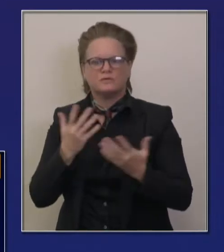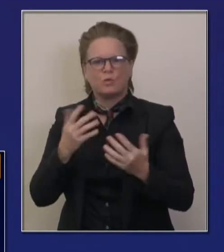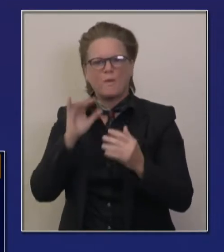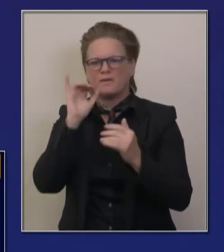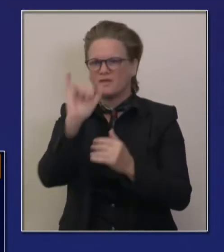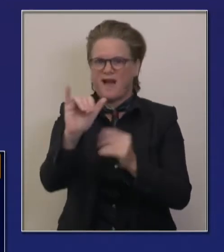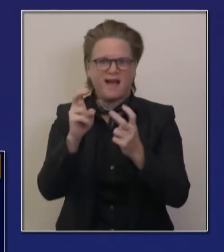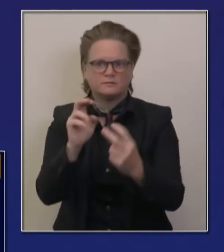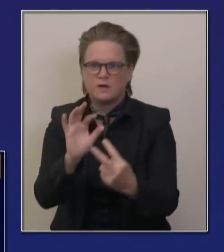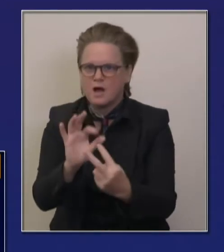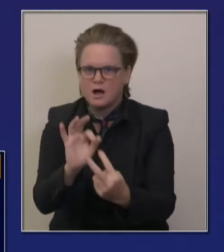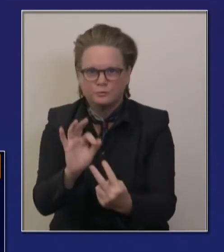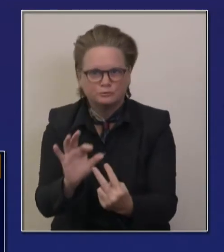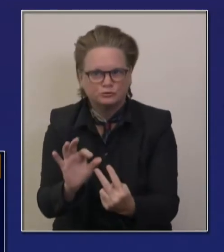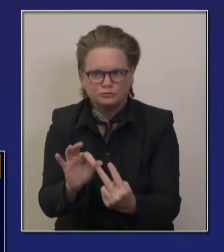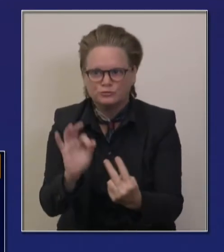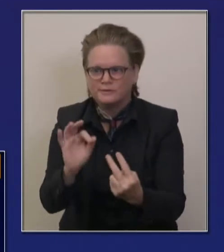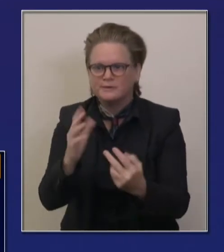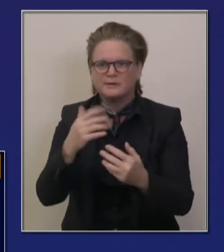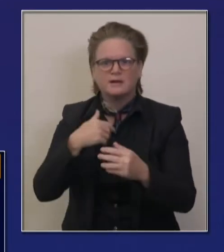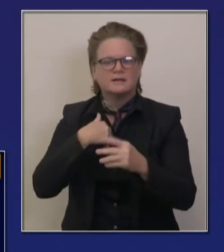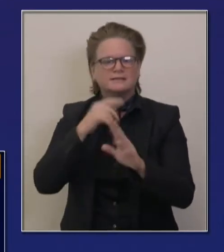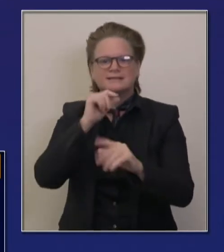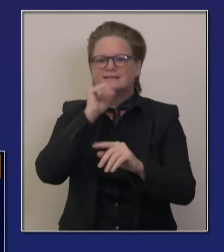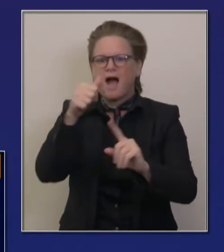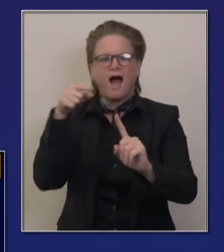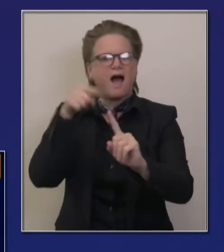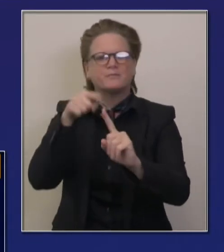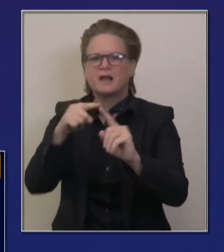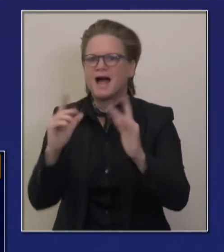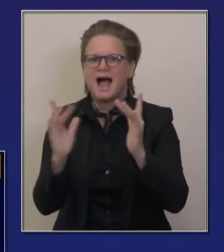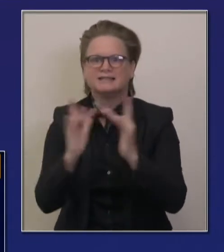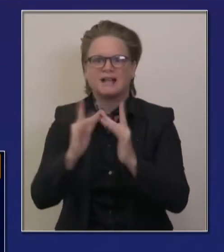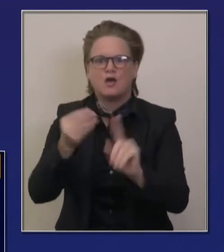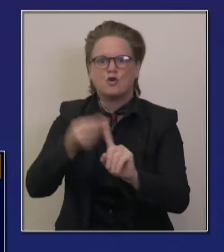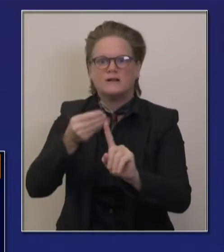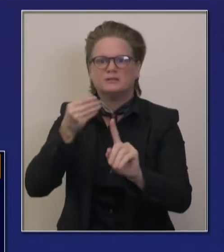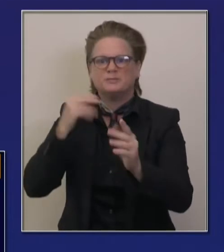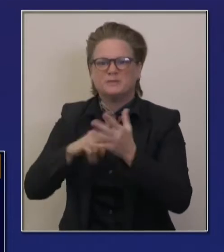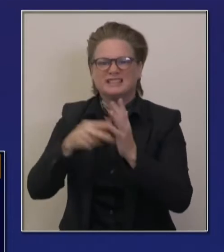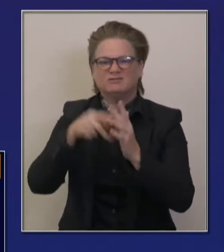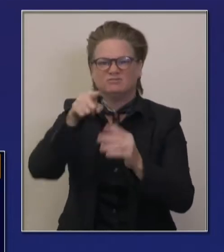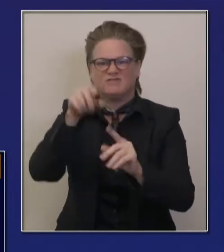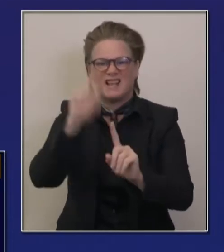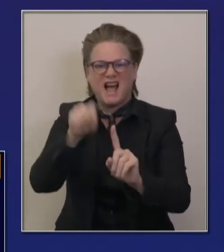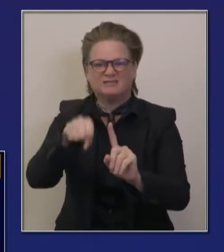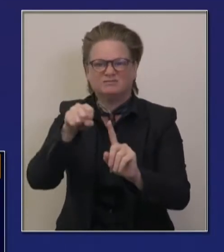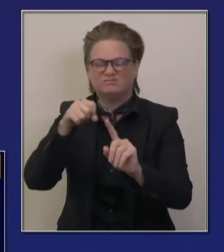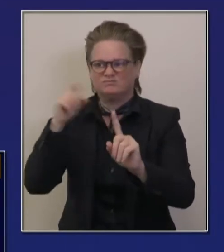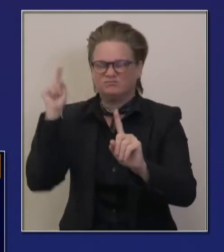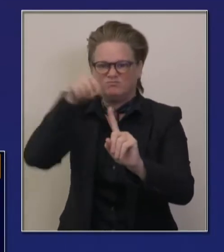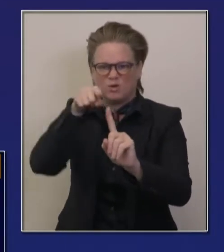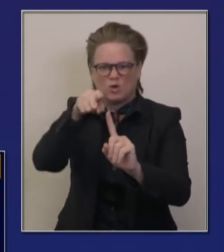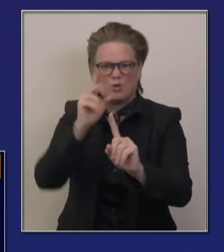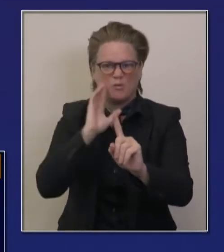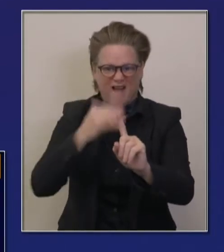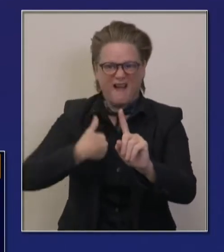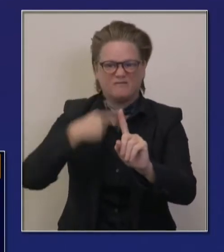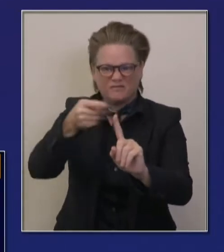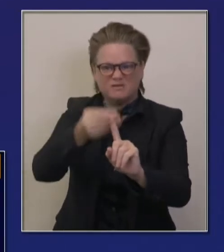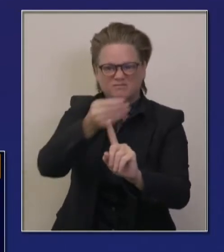tracing, does not in any way, shape, or form provide any of your personal information in any